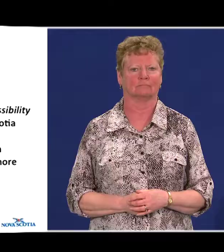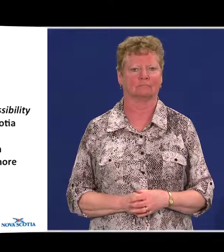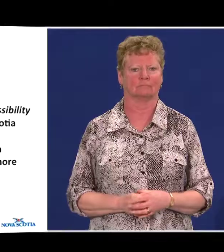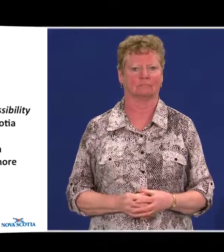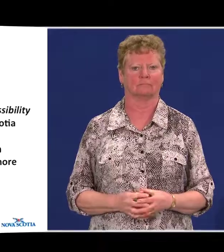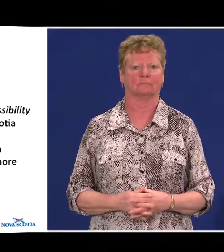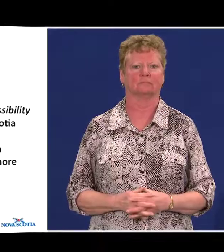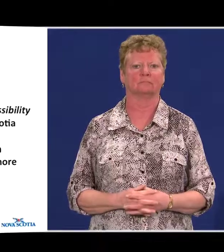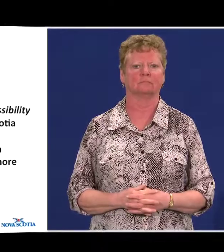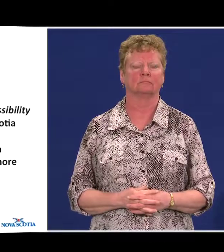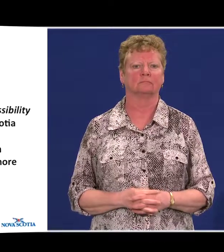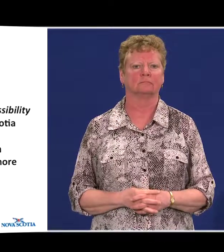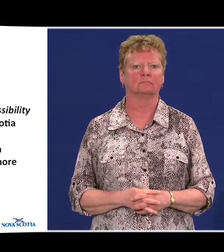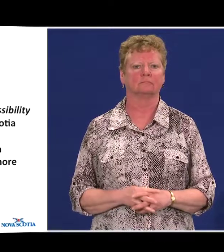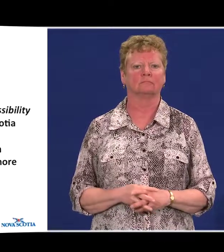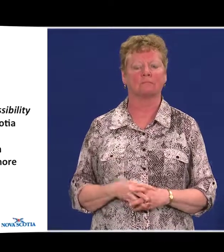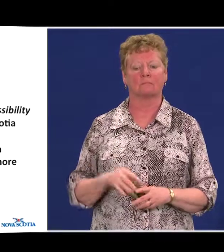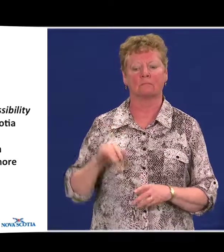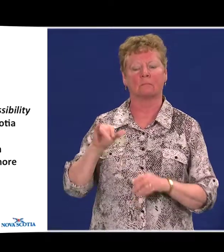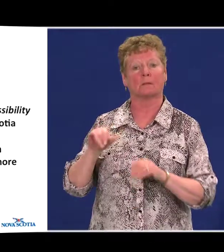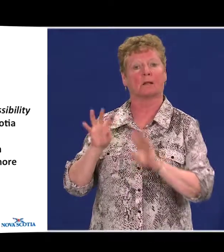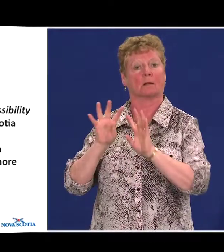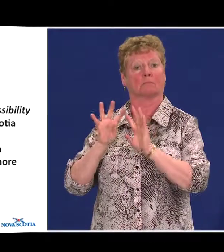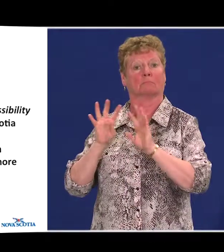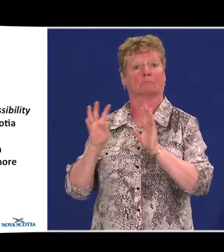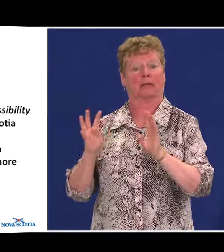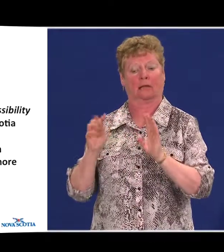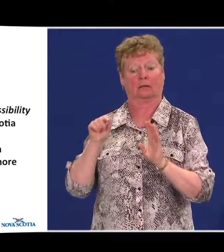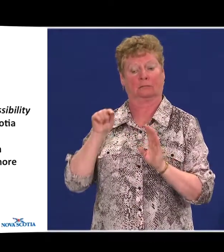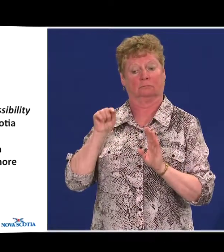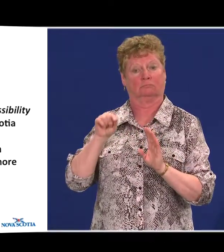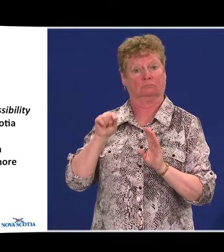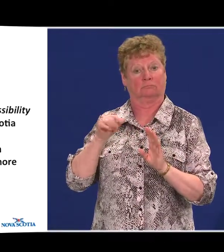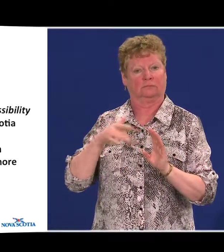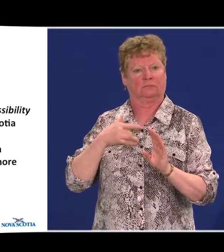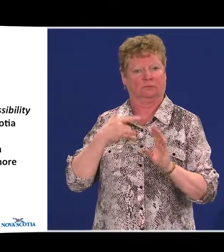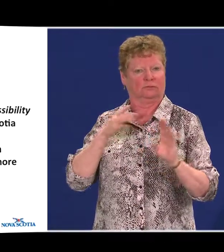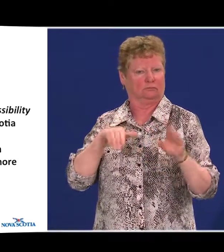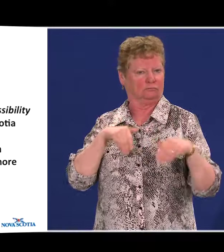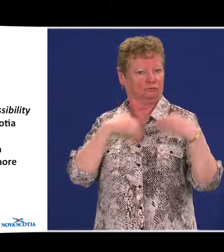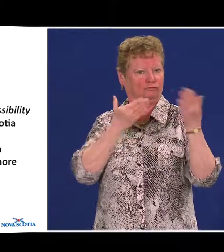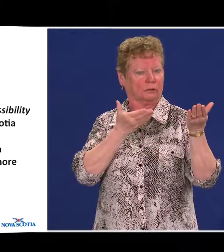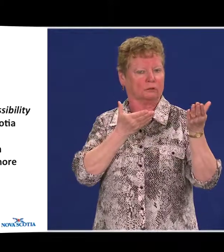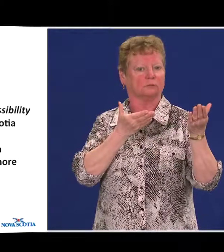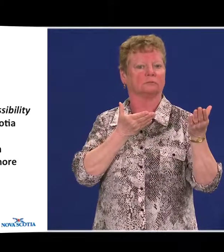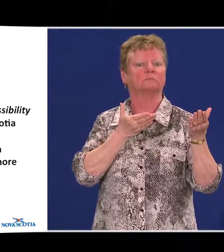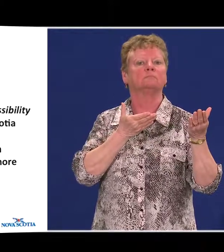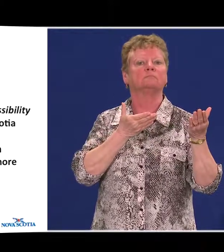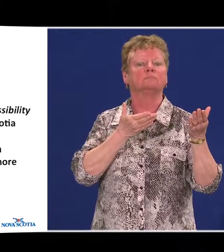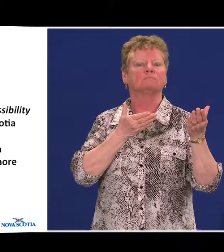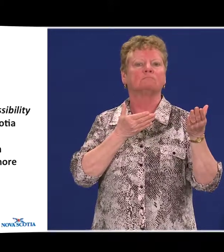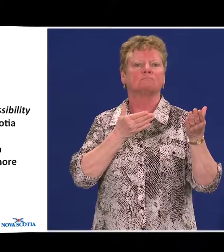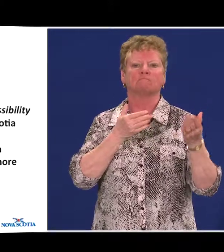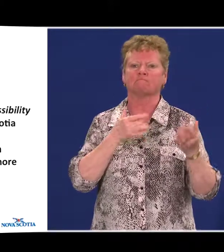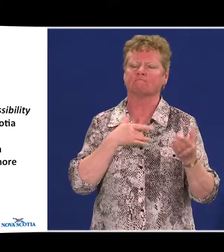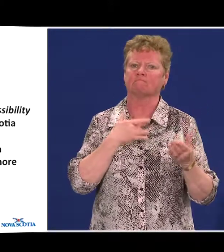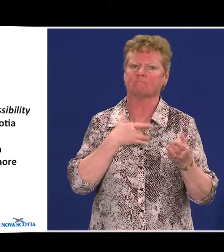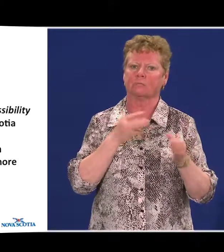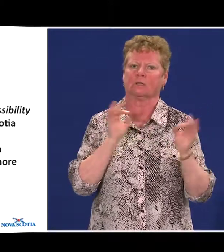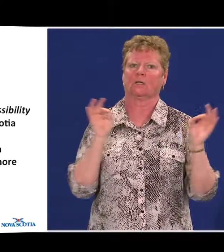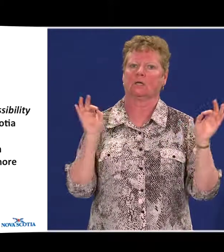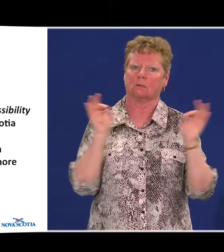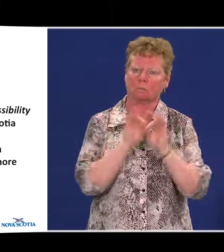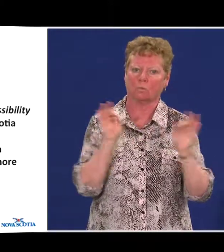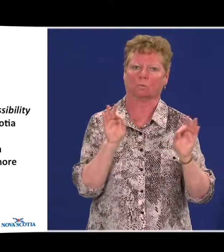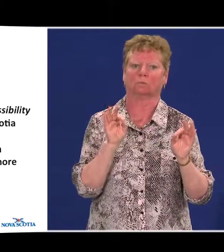The panel also made the recommendation that it's very important